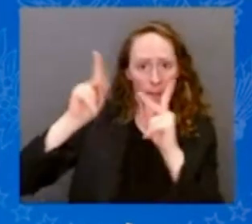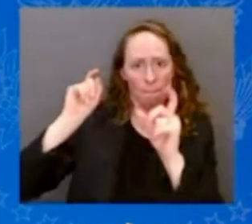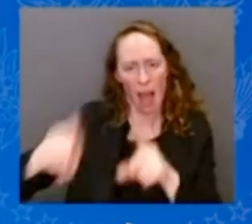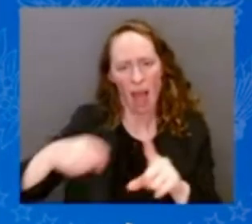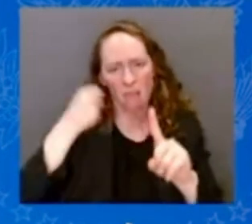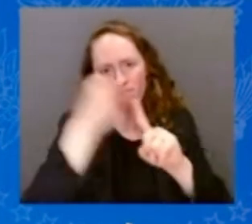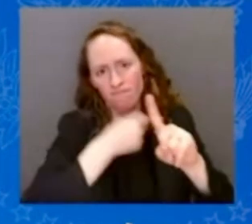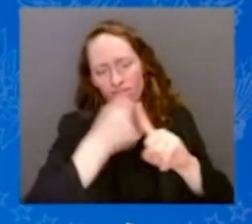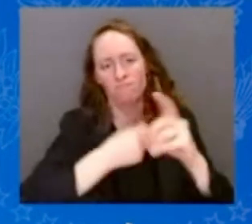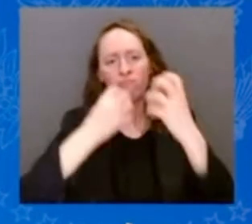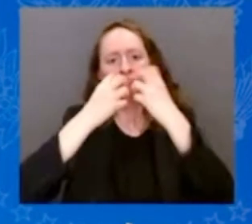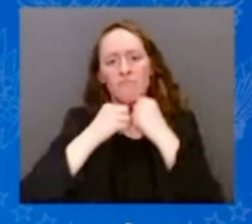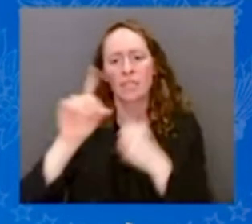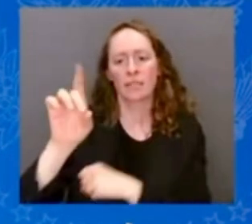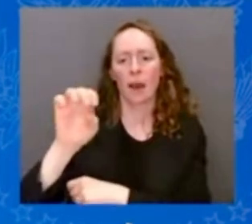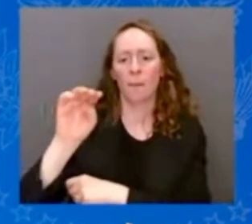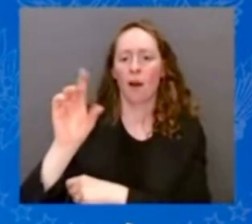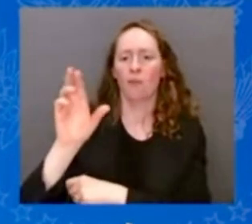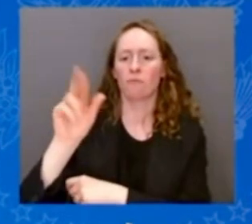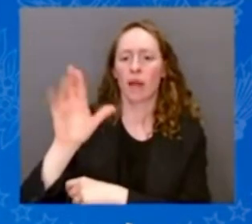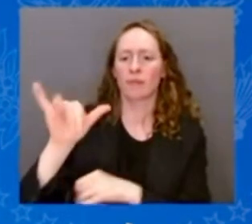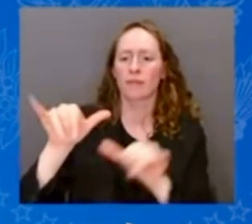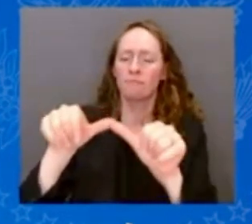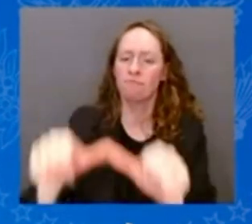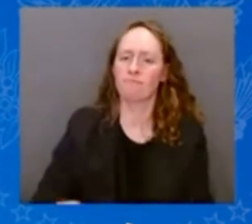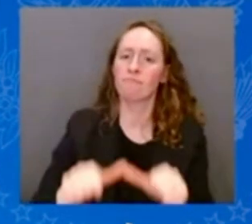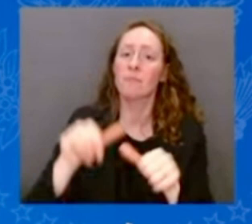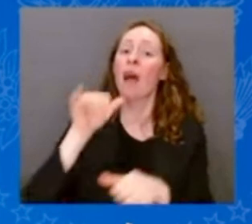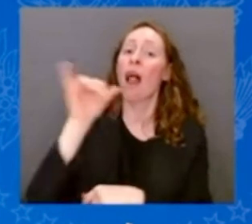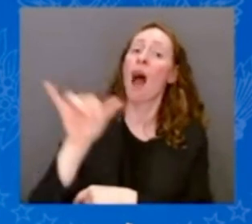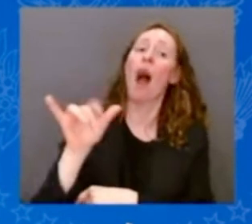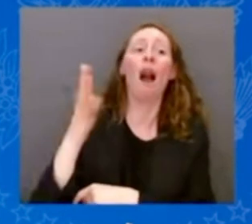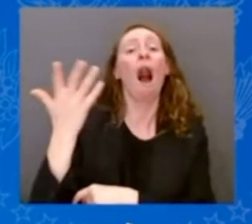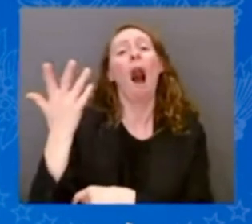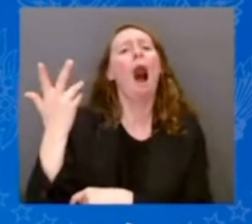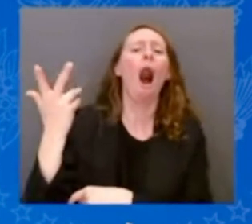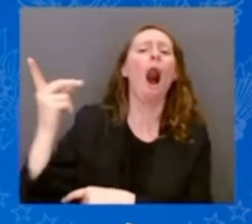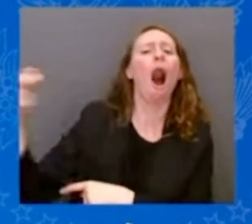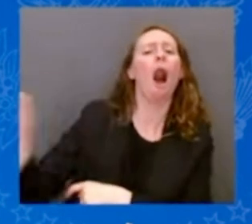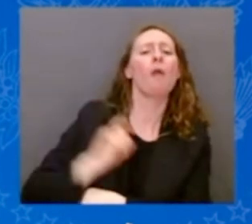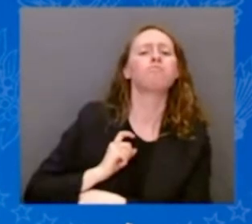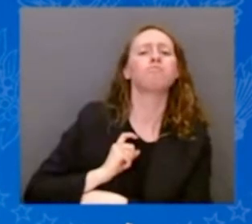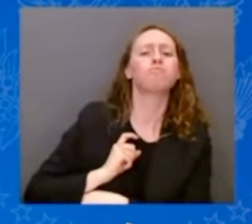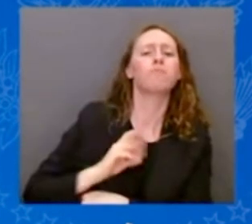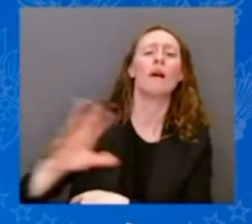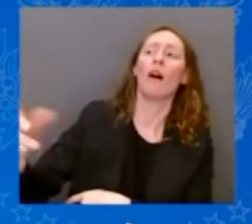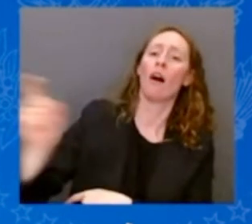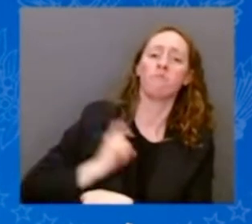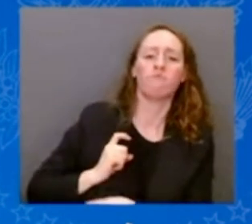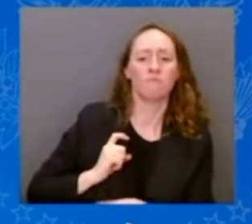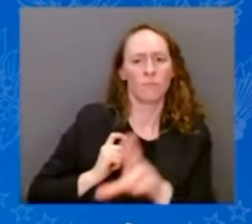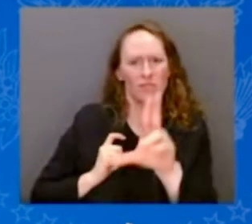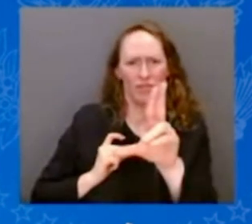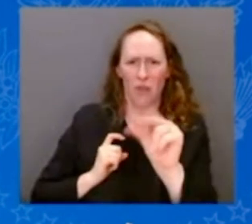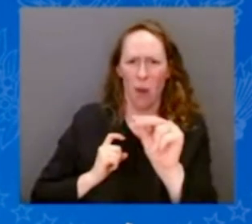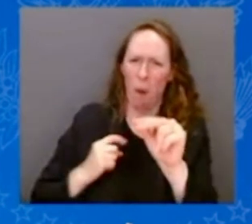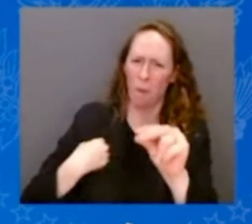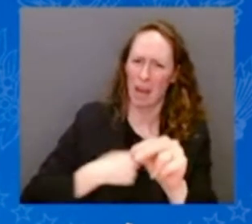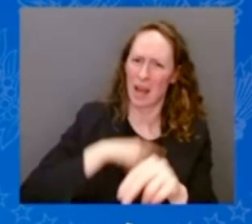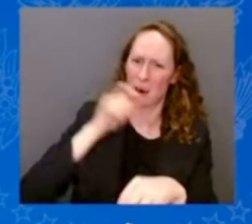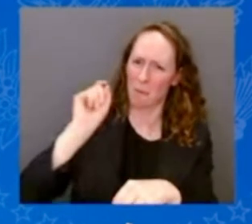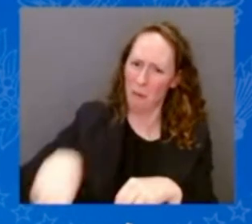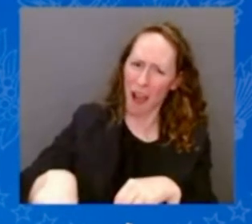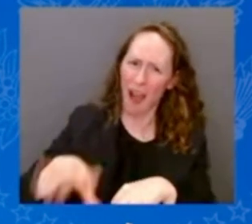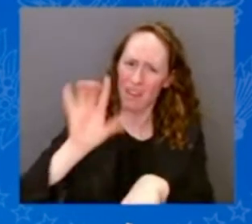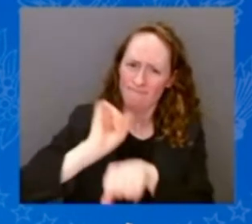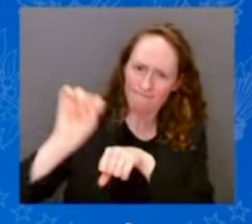But it need be every generation. There's nothing automatic about democracy. Nothing automatic about it. And we